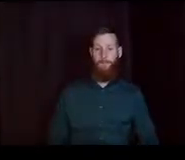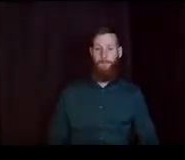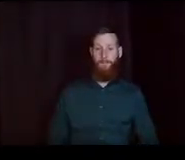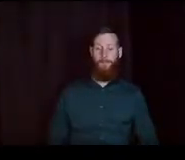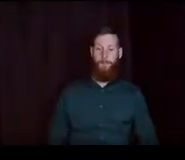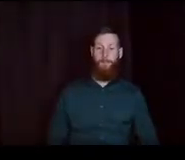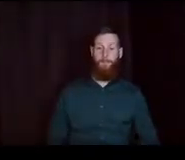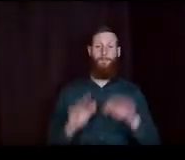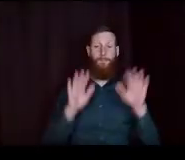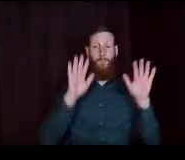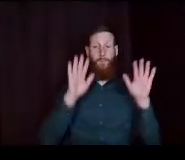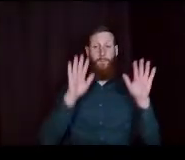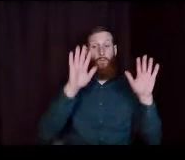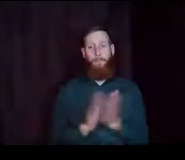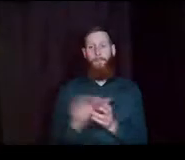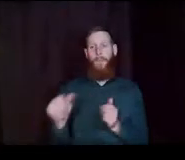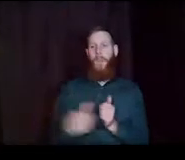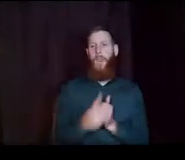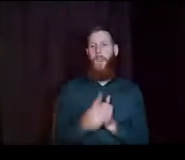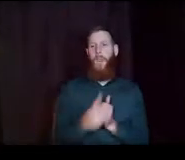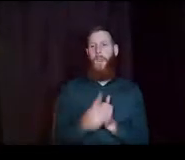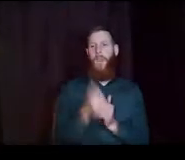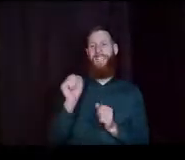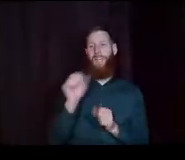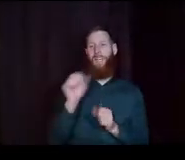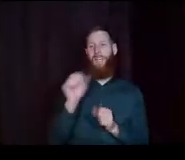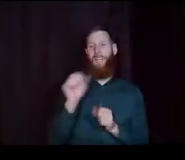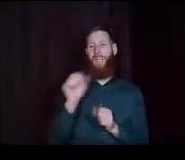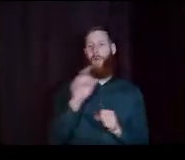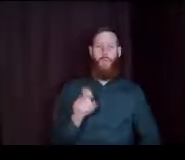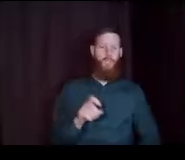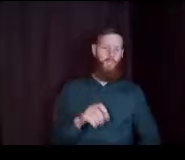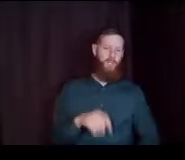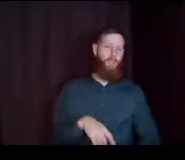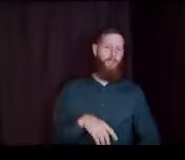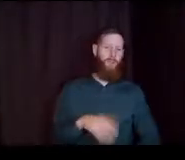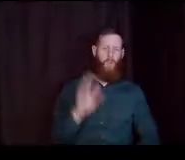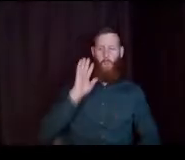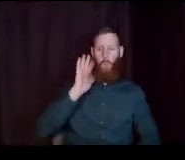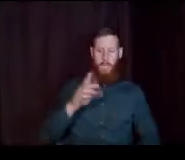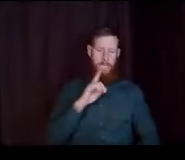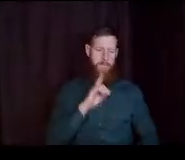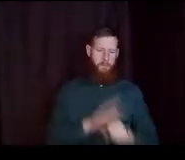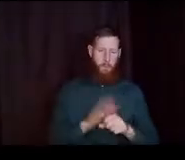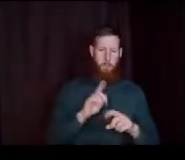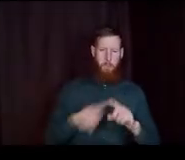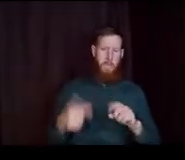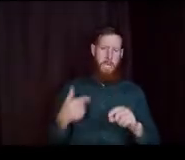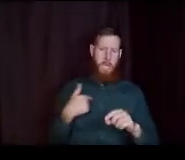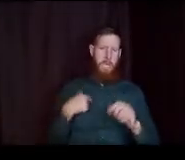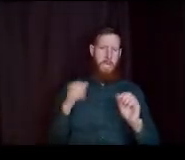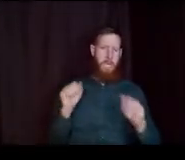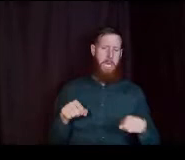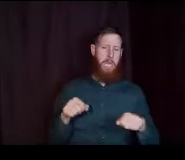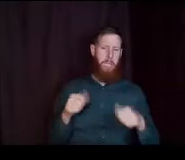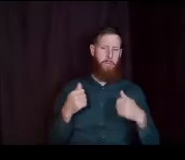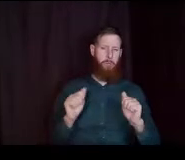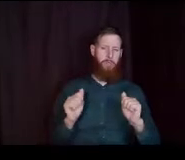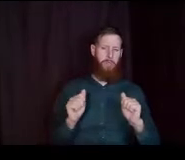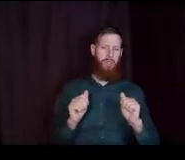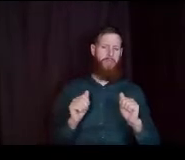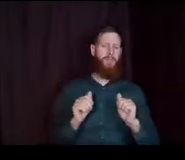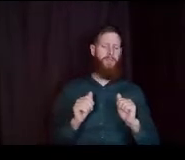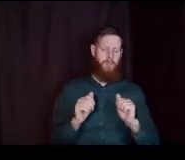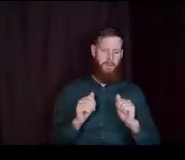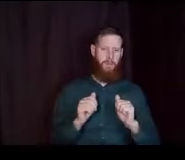Great. Another Seattle promise question. so we'll probably confirm in a minute. but I think I can take an initial stab at it. How soon